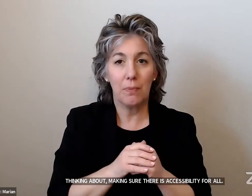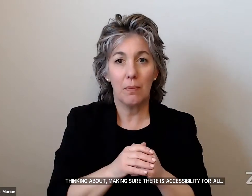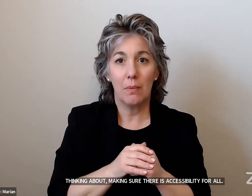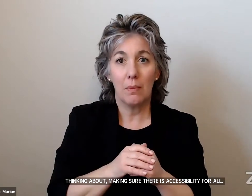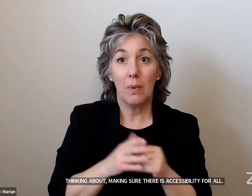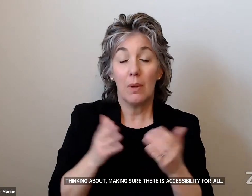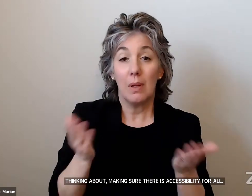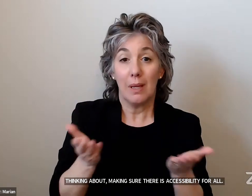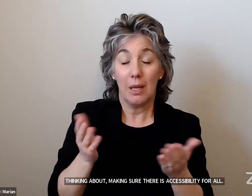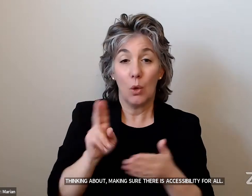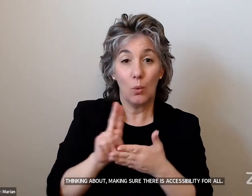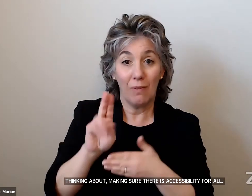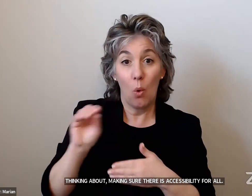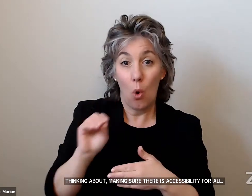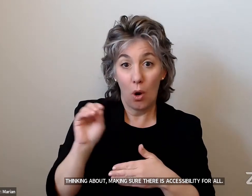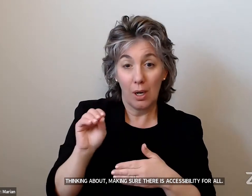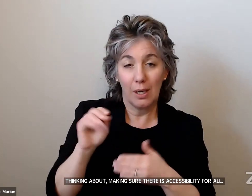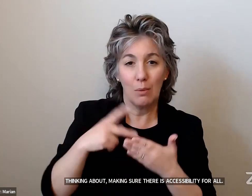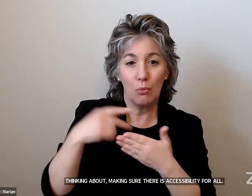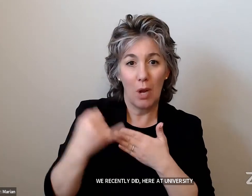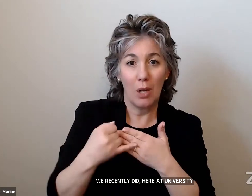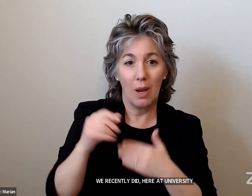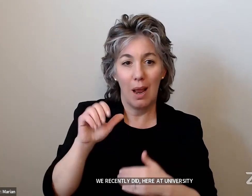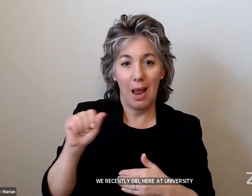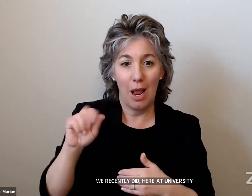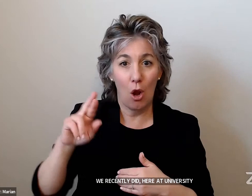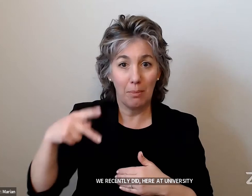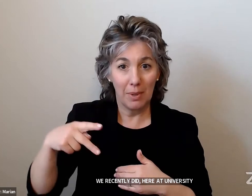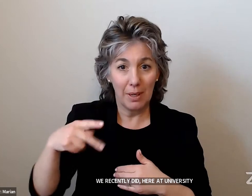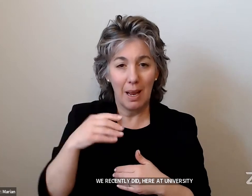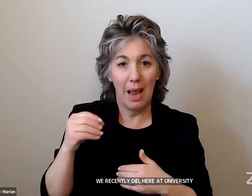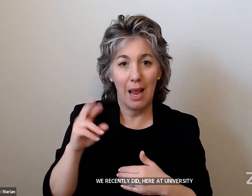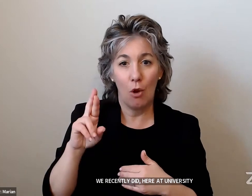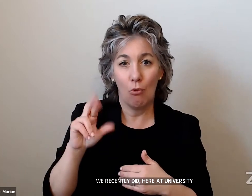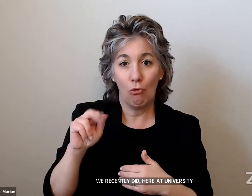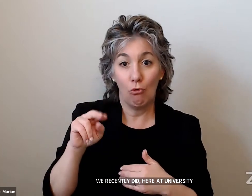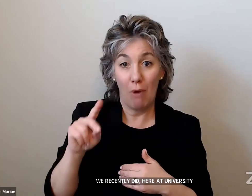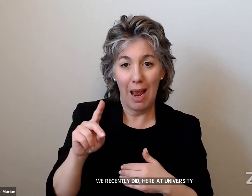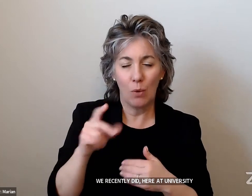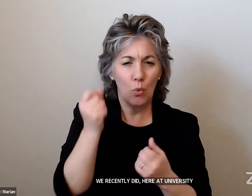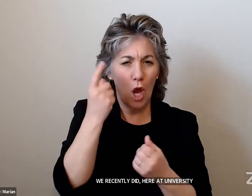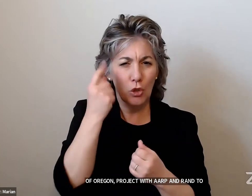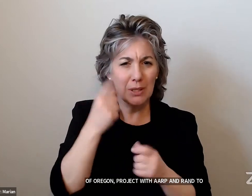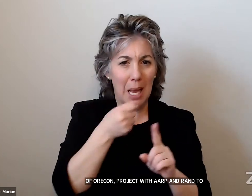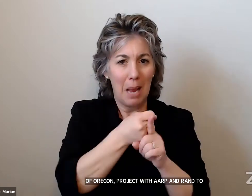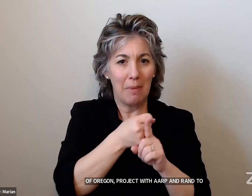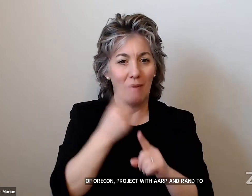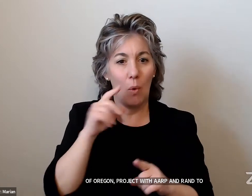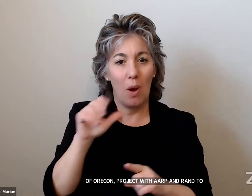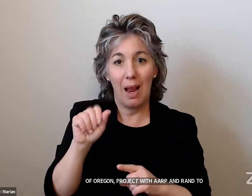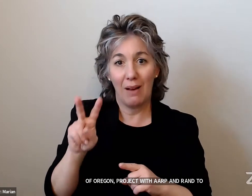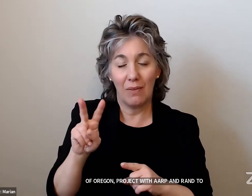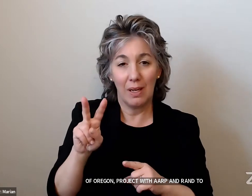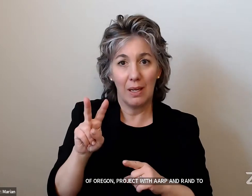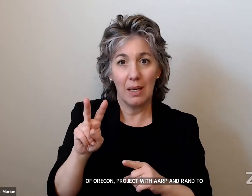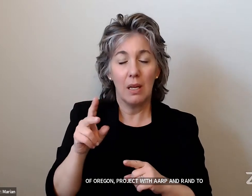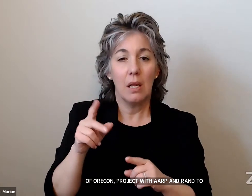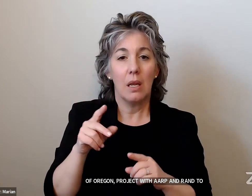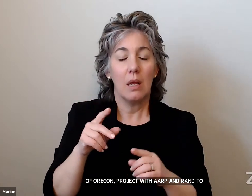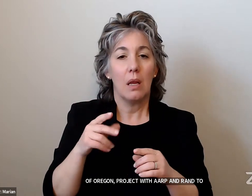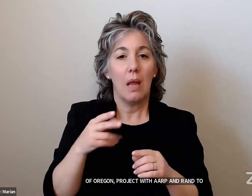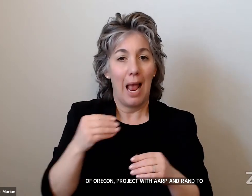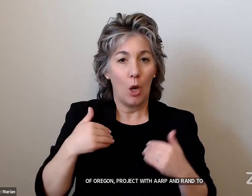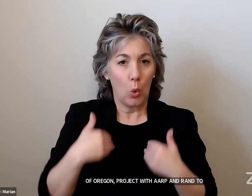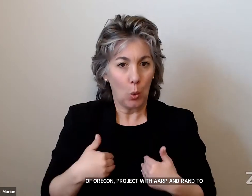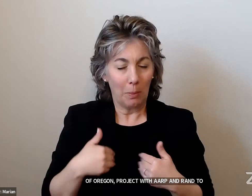here at the University of Oregon a project with AARP and RAND to try to understand the impacts of AVs and new mobility on older adults. It